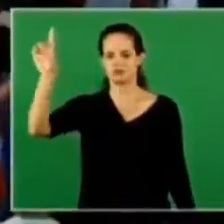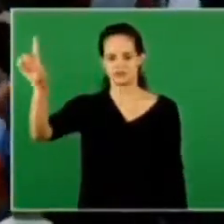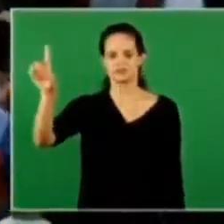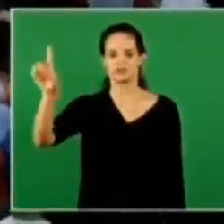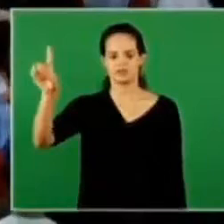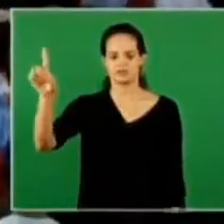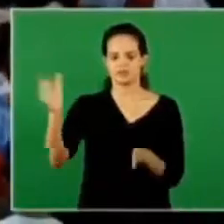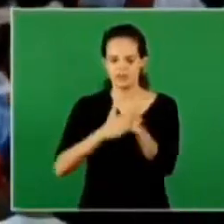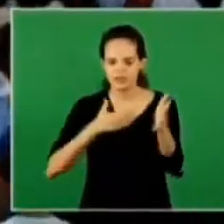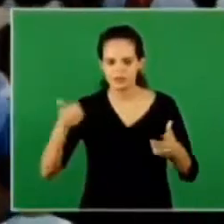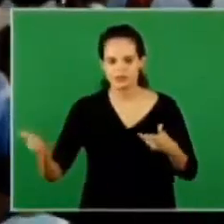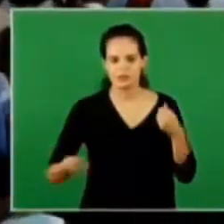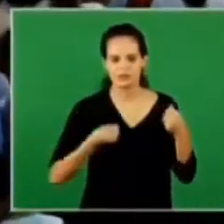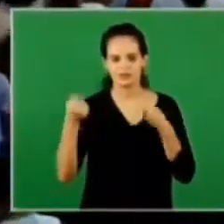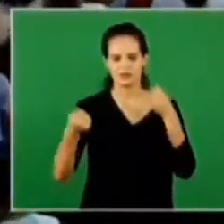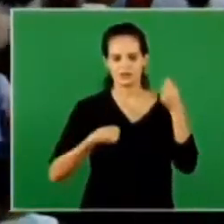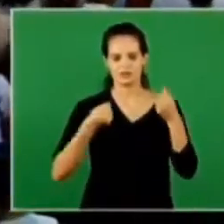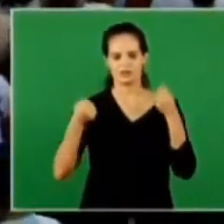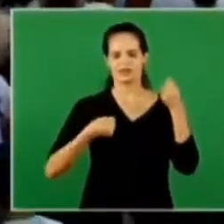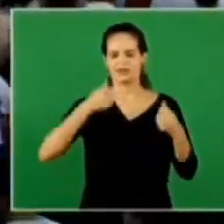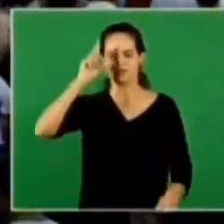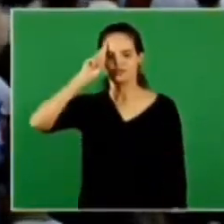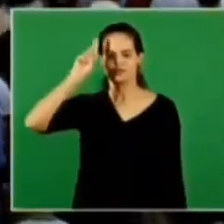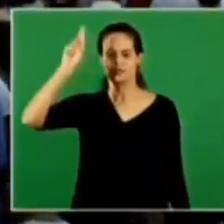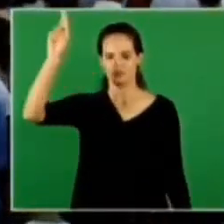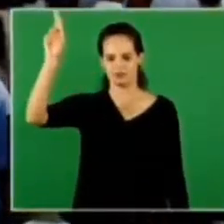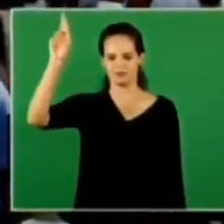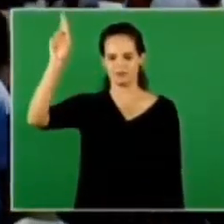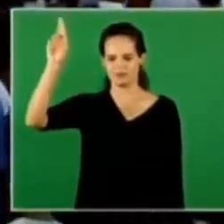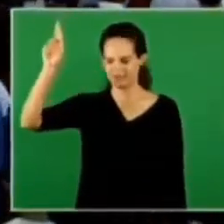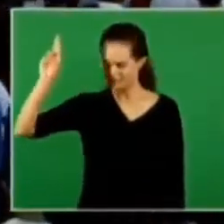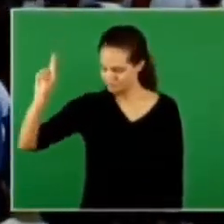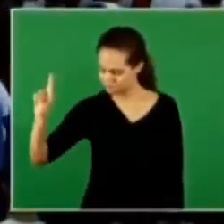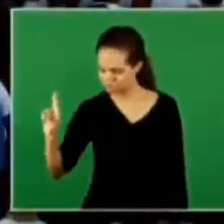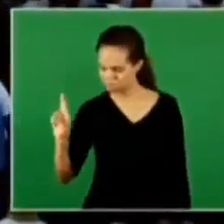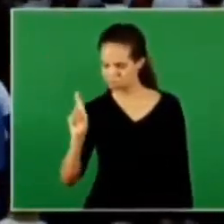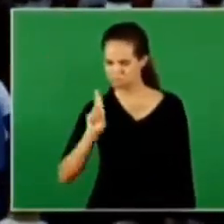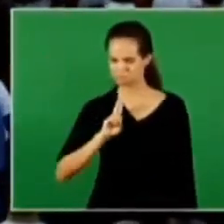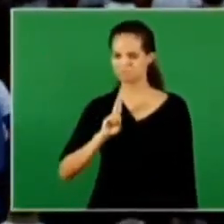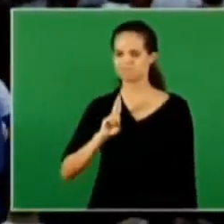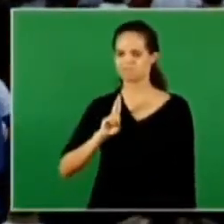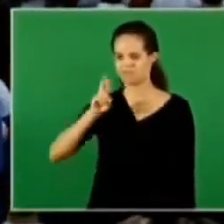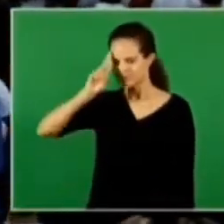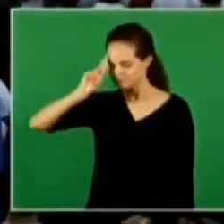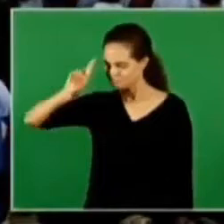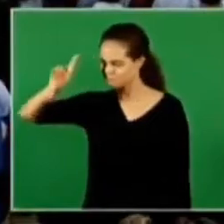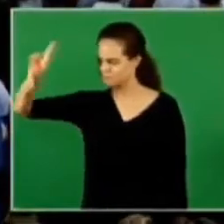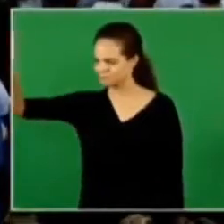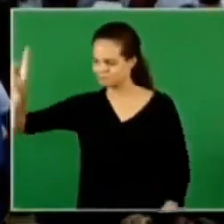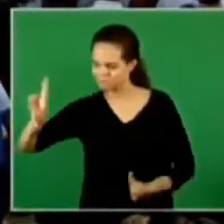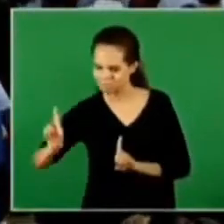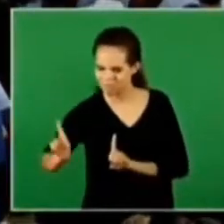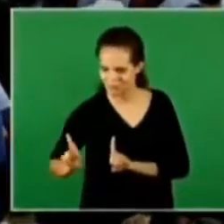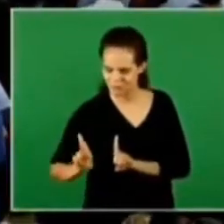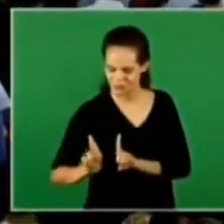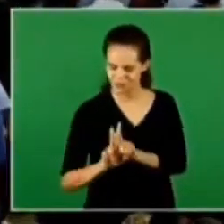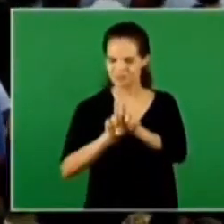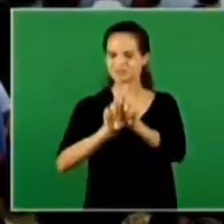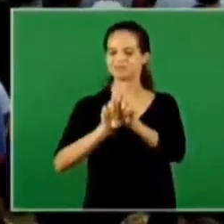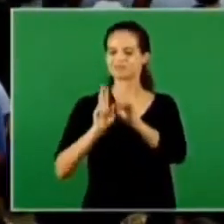let us praise his name because god is with us and if god is with us who will be against us